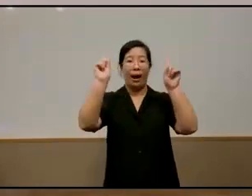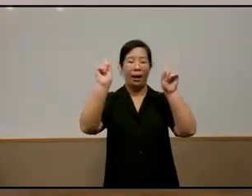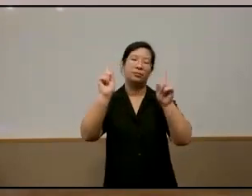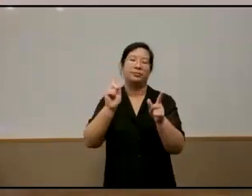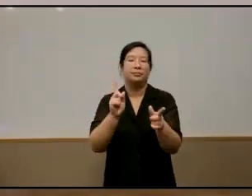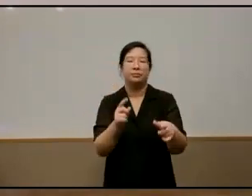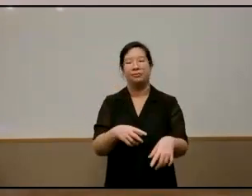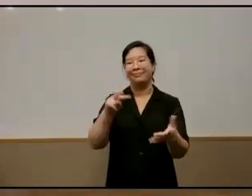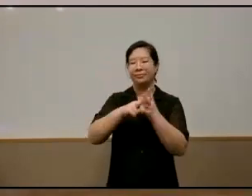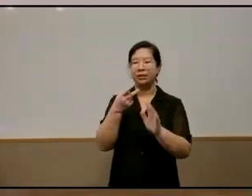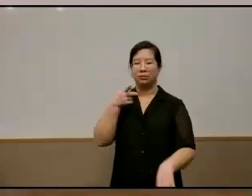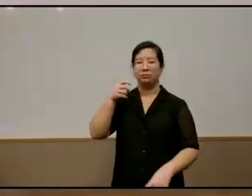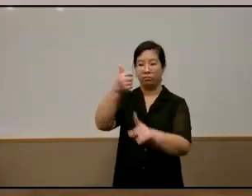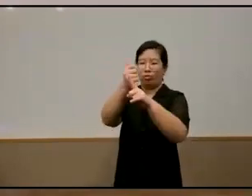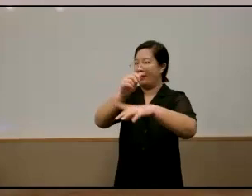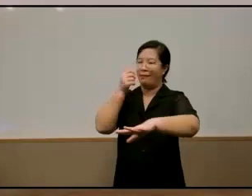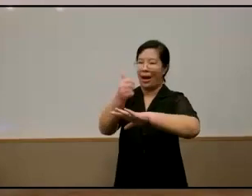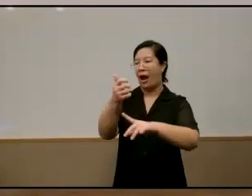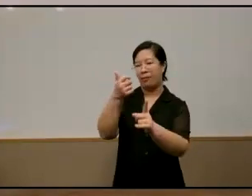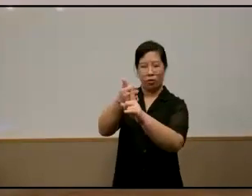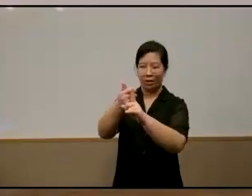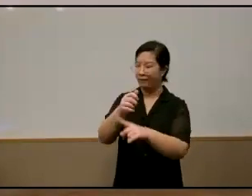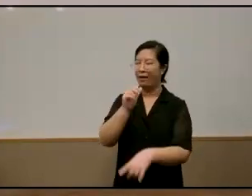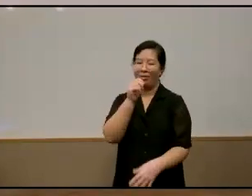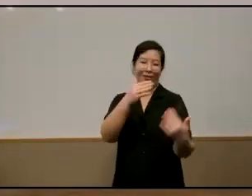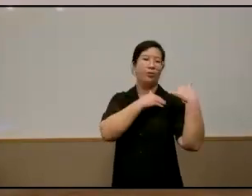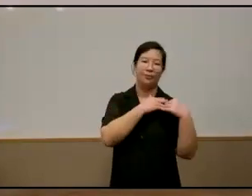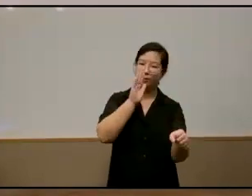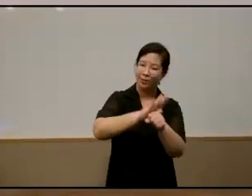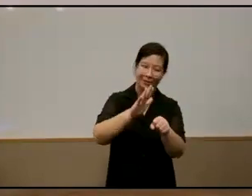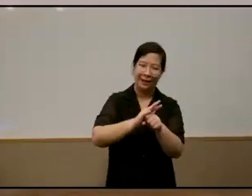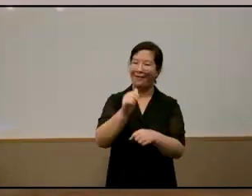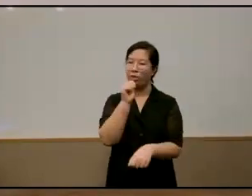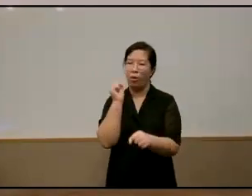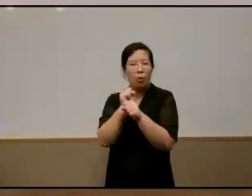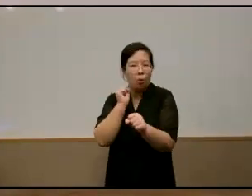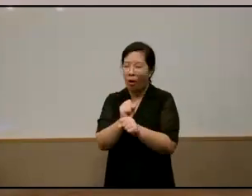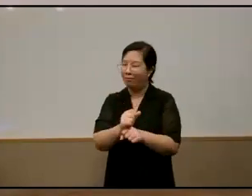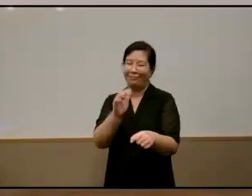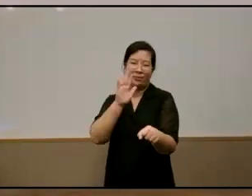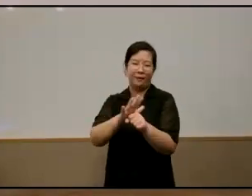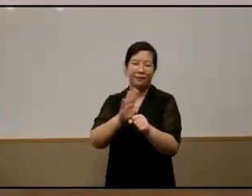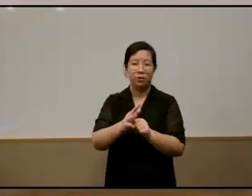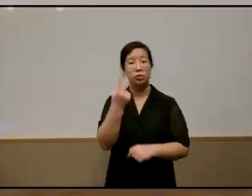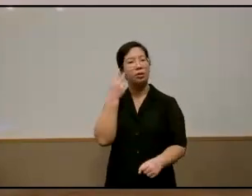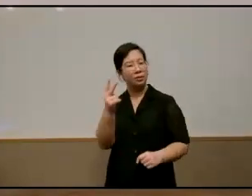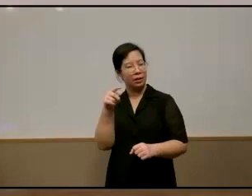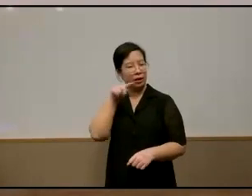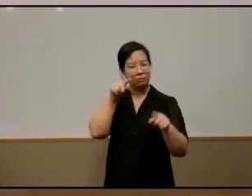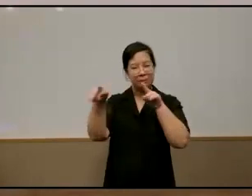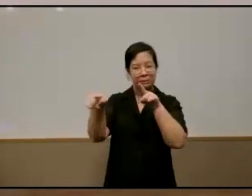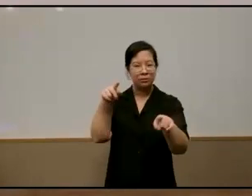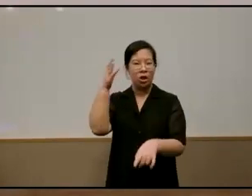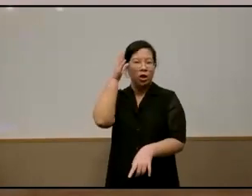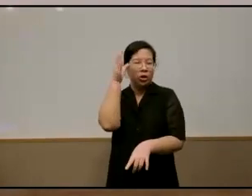themselves to blame for not being enterprising enough responsible enough or hardworking enough do you see a similarity in the way that